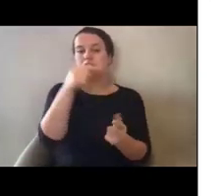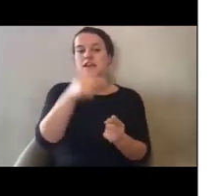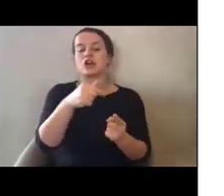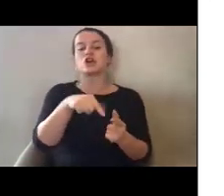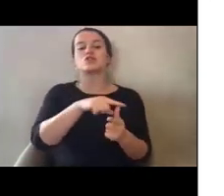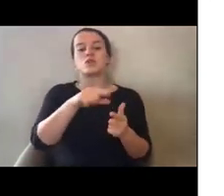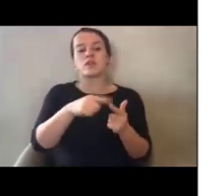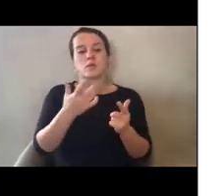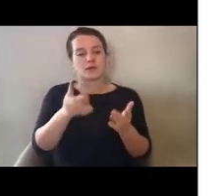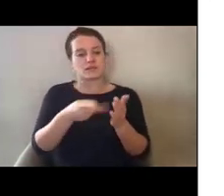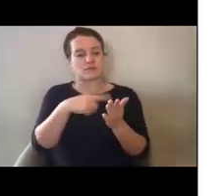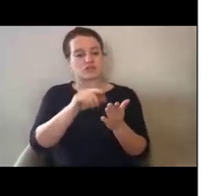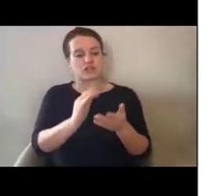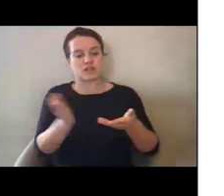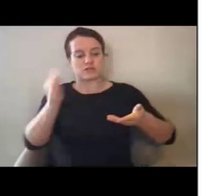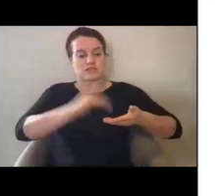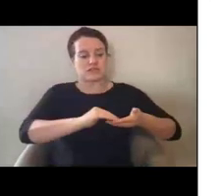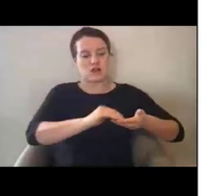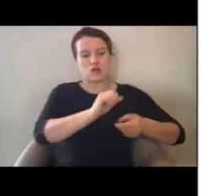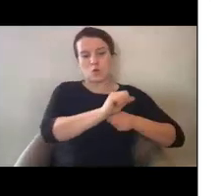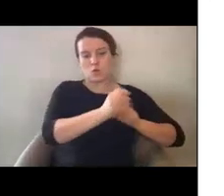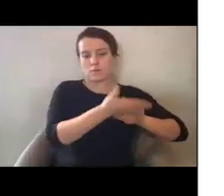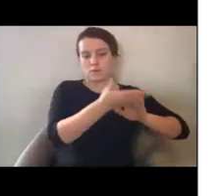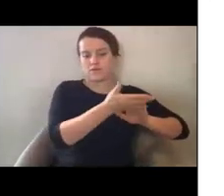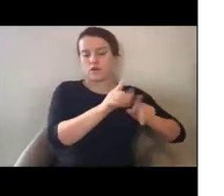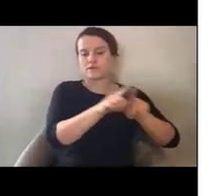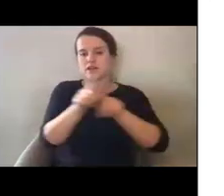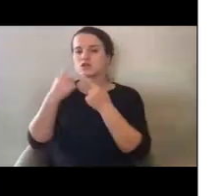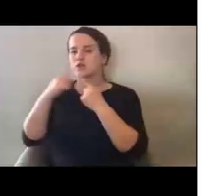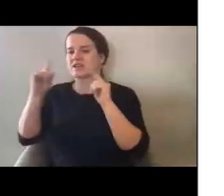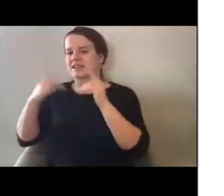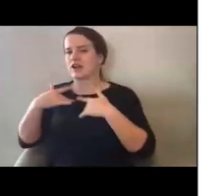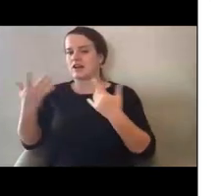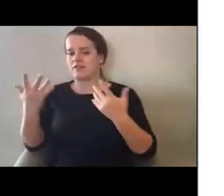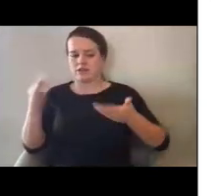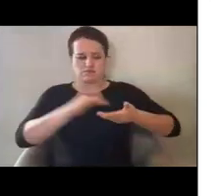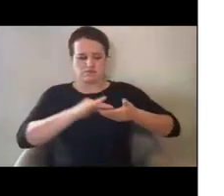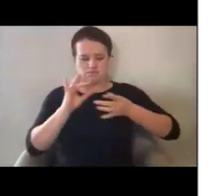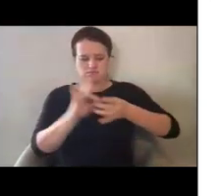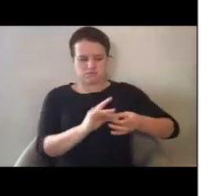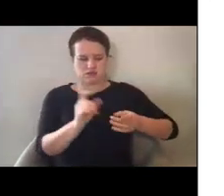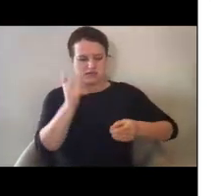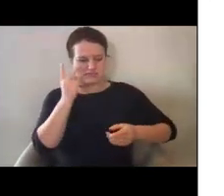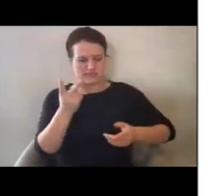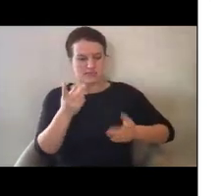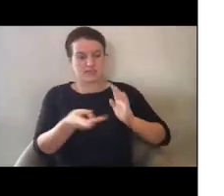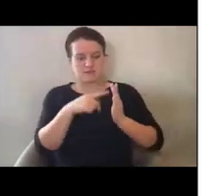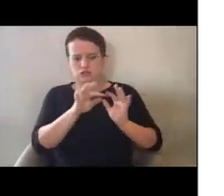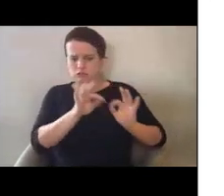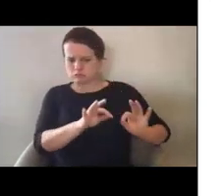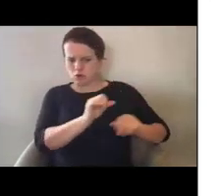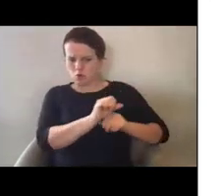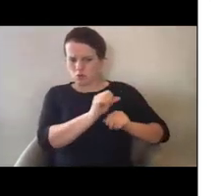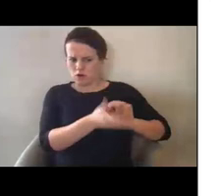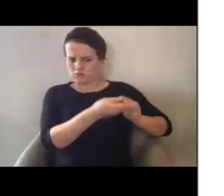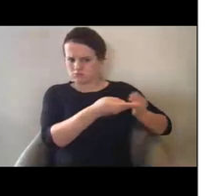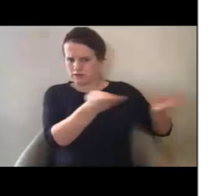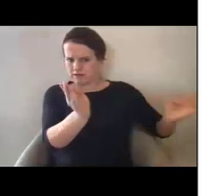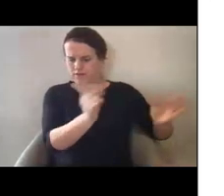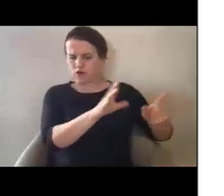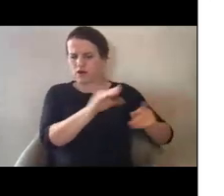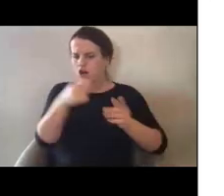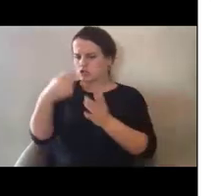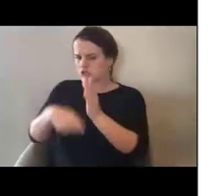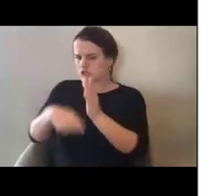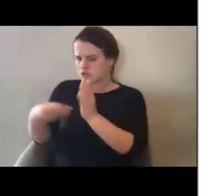the work that is being performed and the declared event. And so we need to make sure that the work that is being performed and the cost being claimed